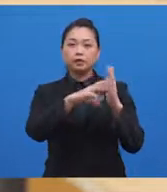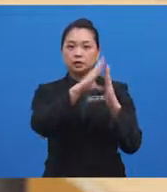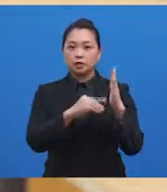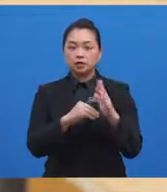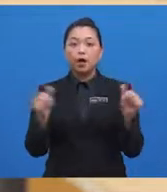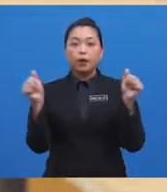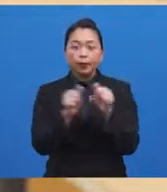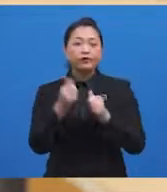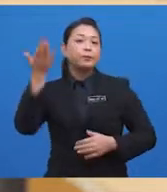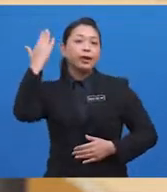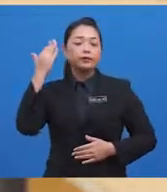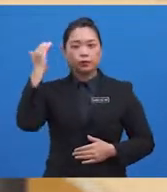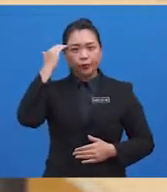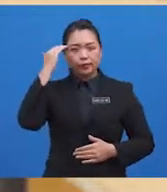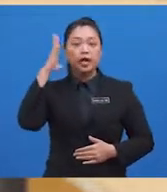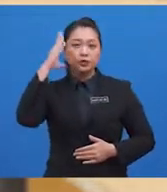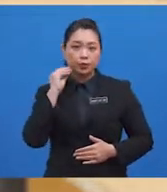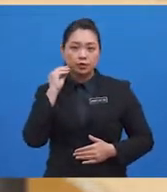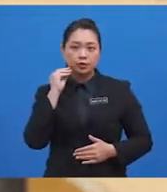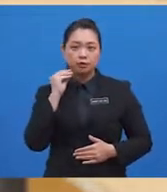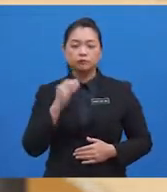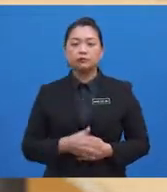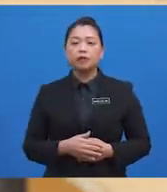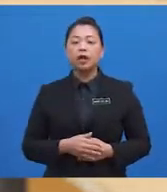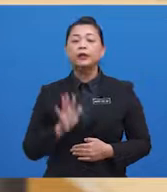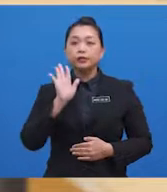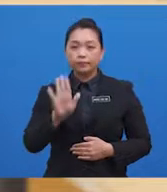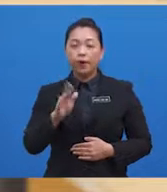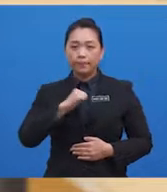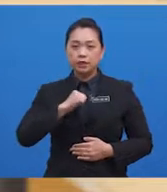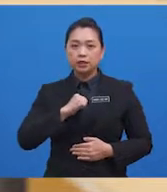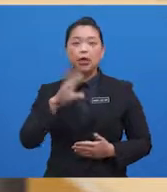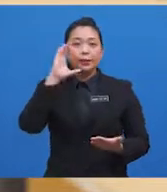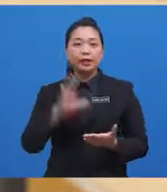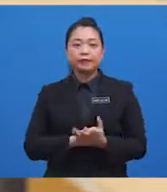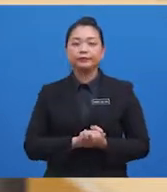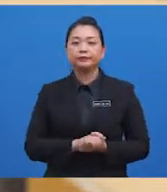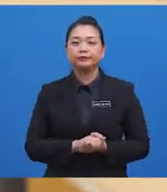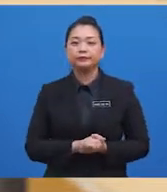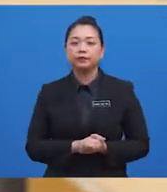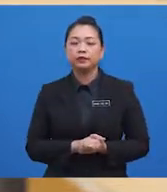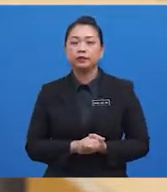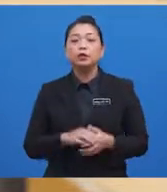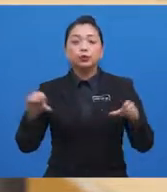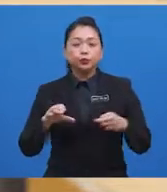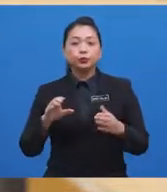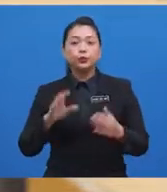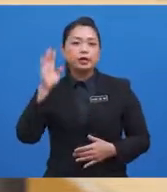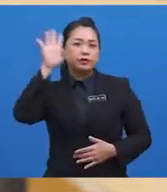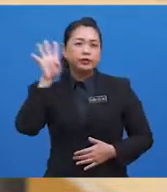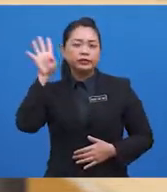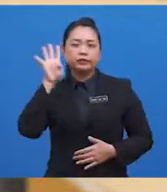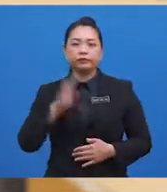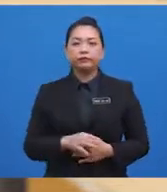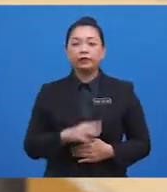with prior knowledge and experience, as well as your personal beliefs. Now, through creative visualising and